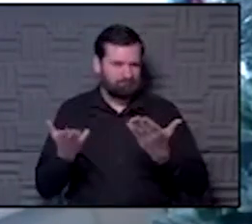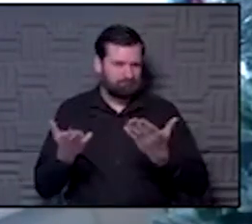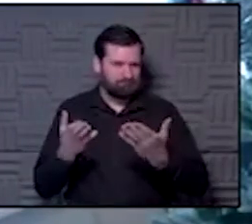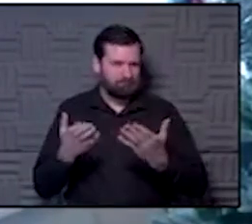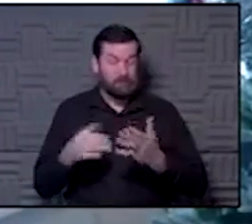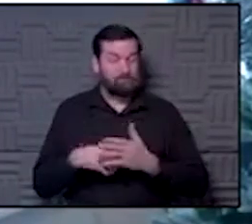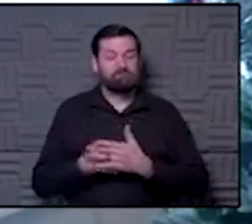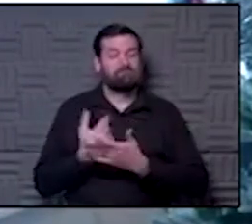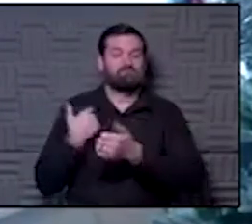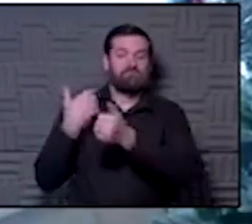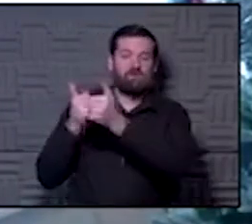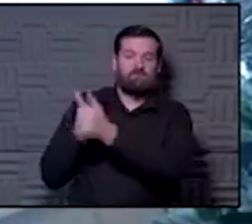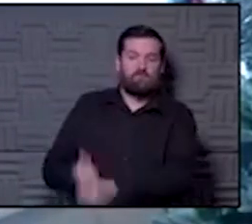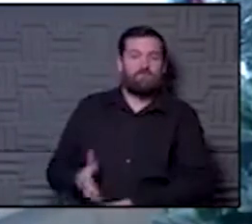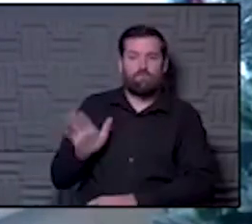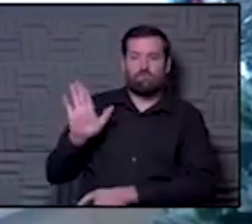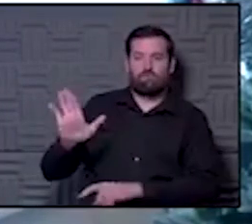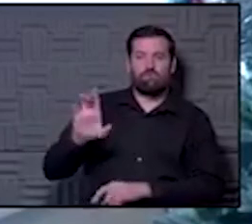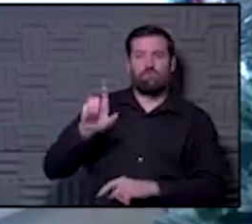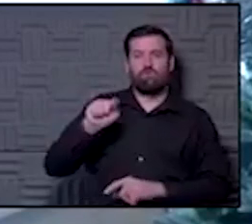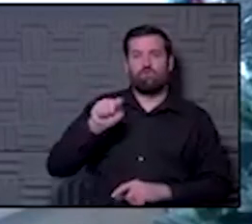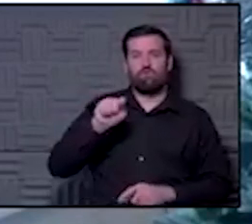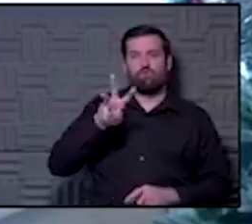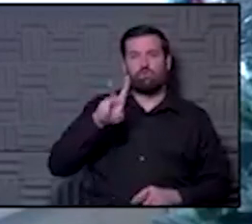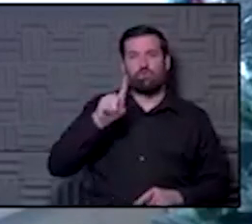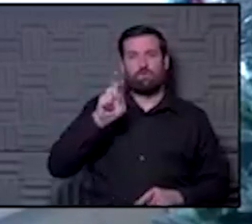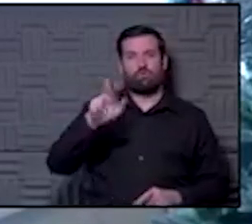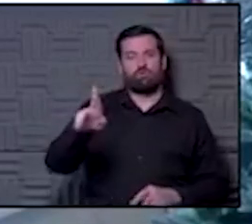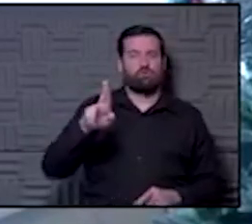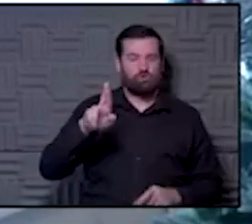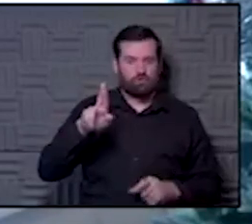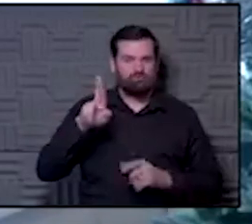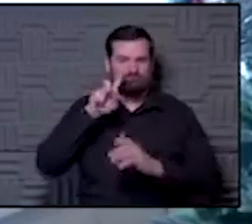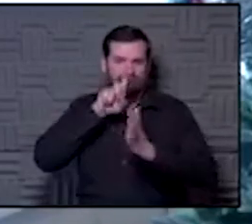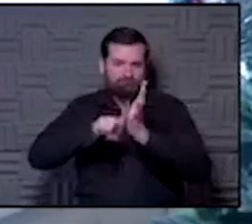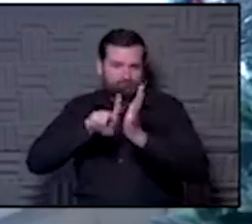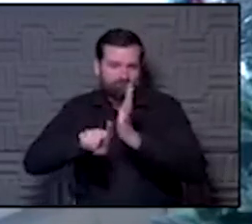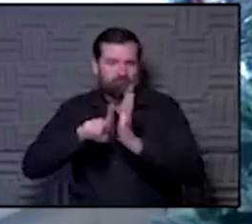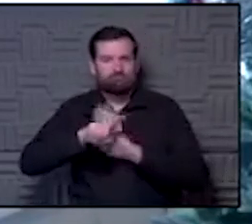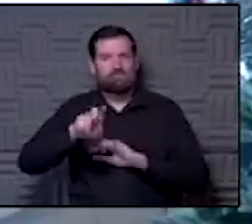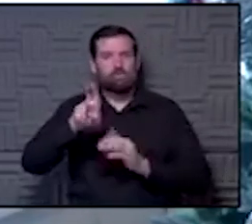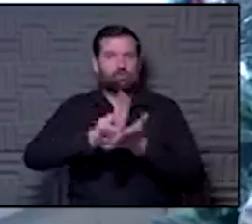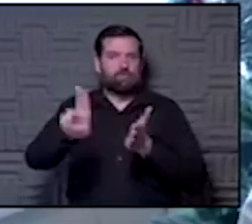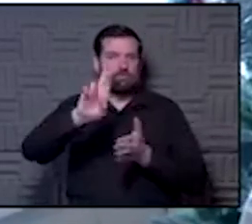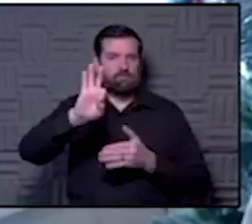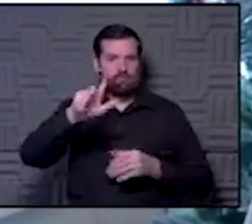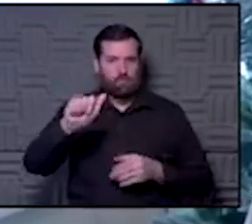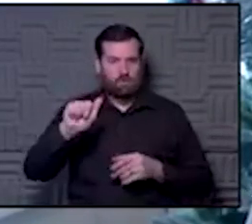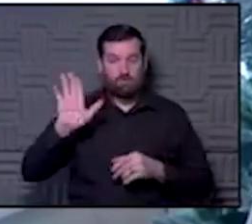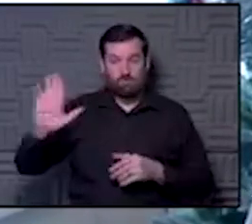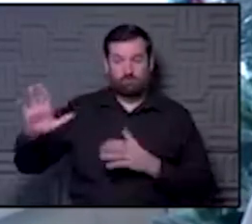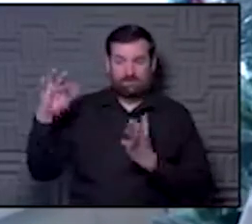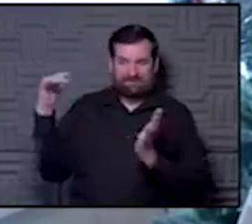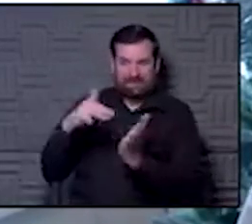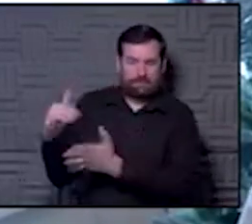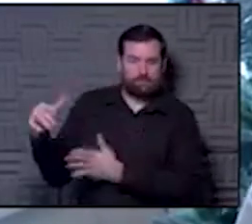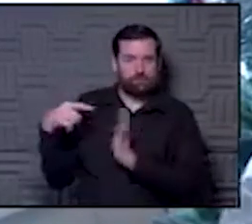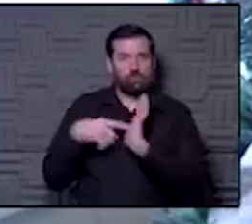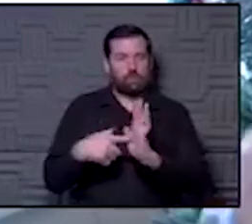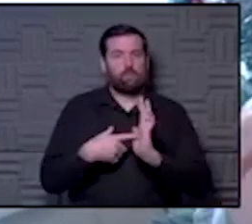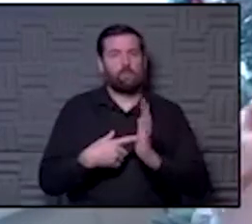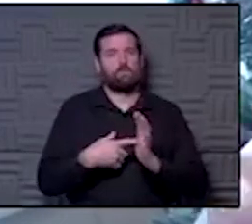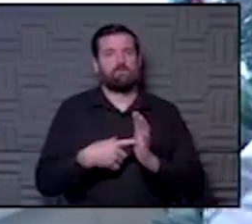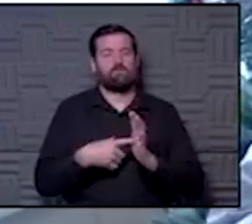follow her on Twitter. She's an epidemiologist at the University of Florida. I think her studies showed in households,